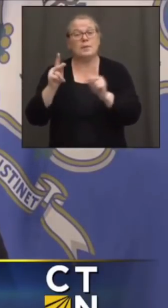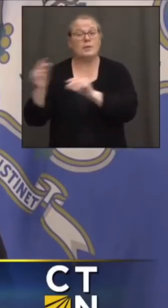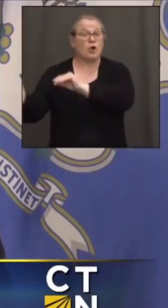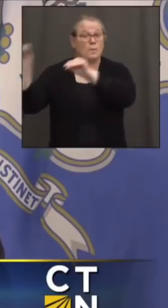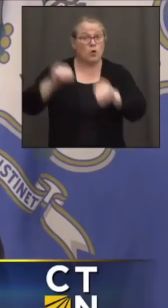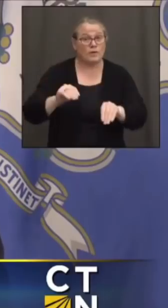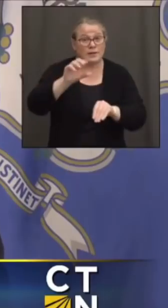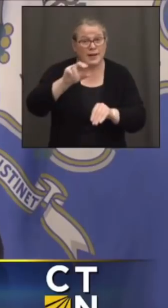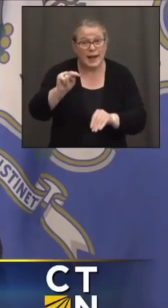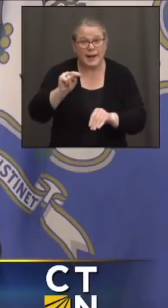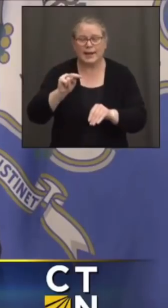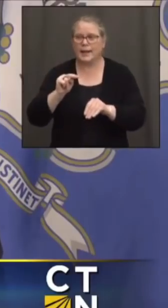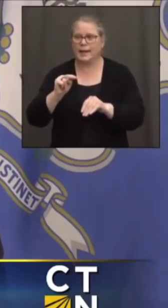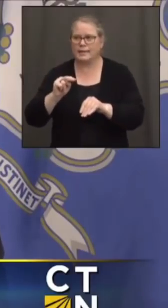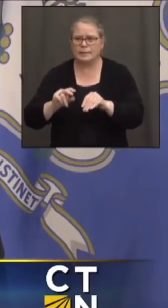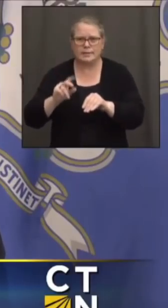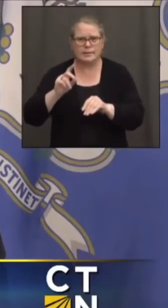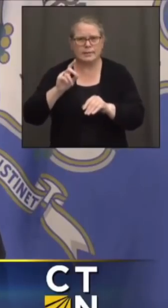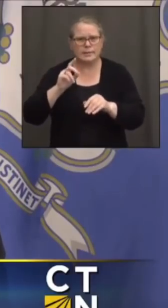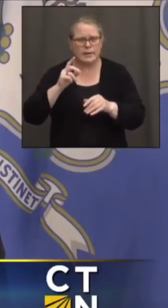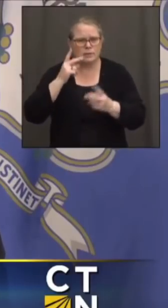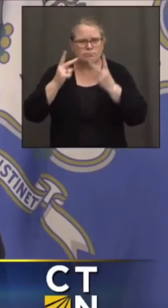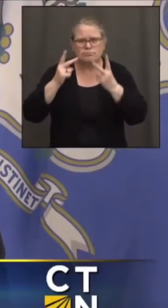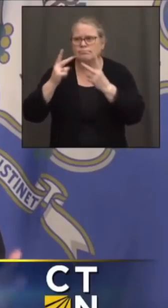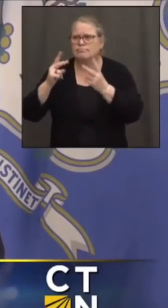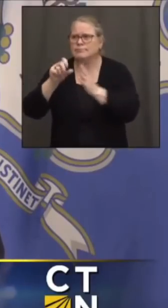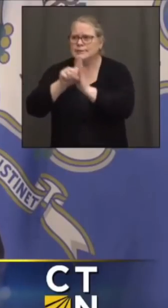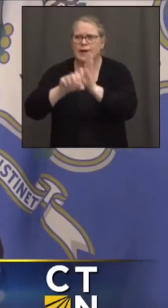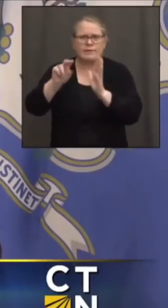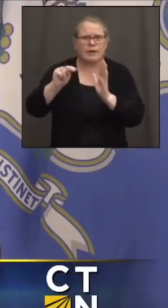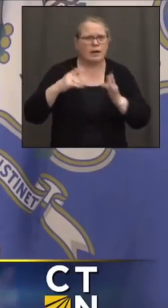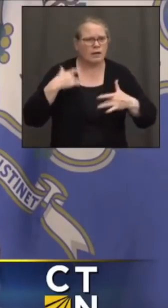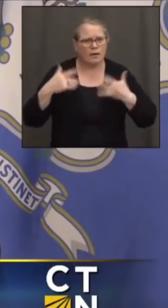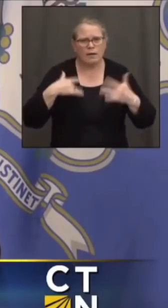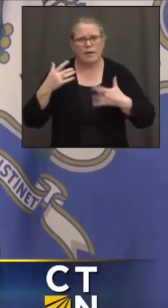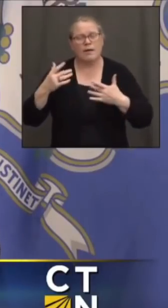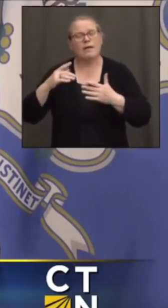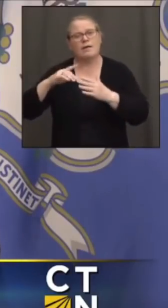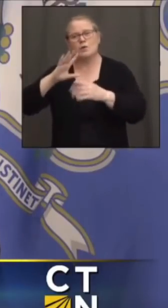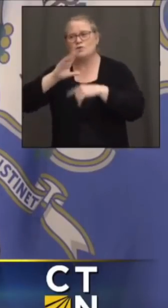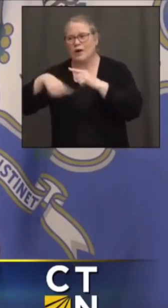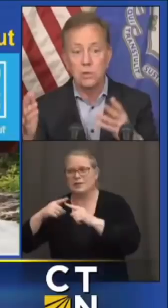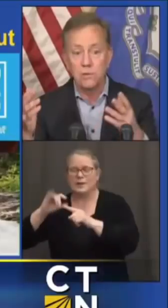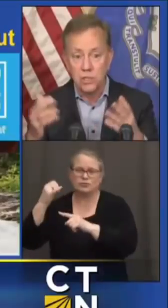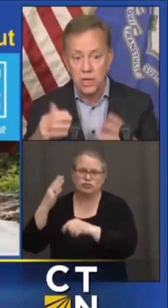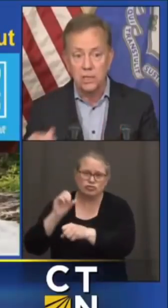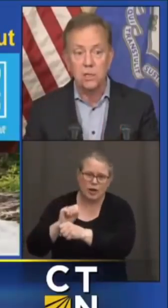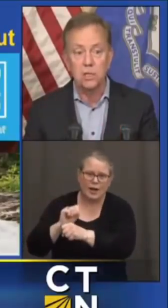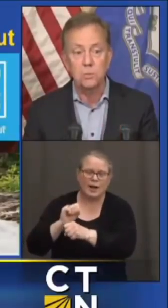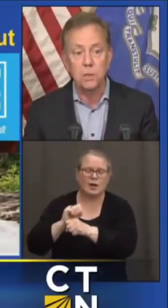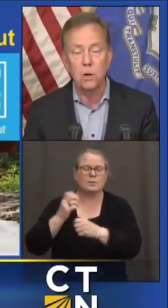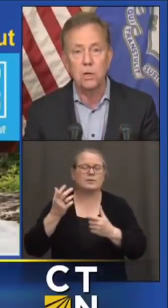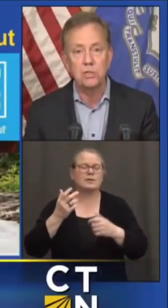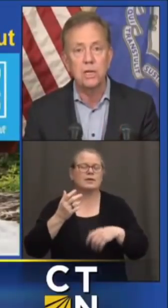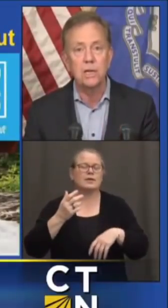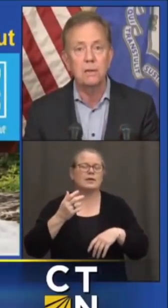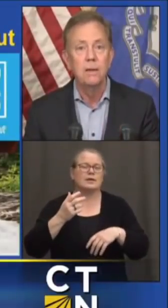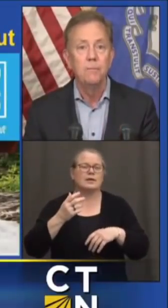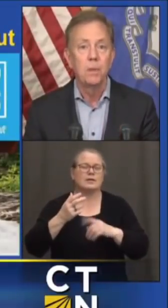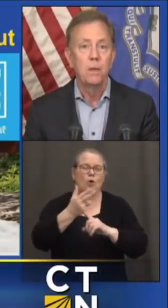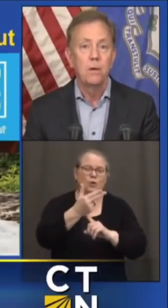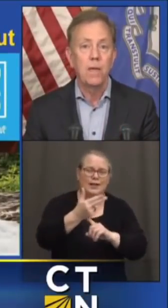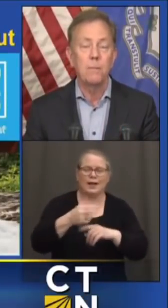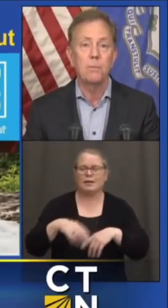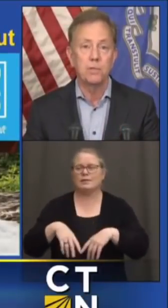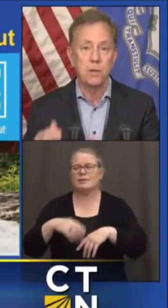Connecticut. We started out talking a little bit about jobs. And, really, it's the hospitality, restaurant, service sector that's been hardest hit.